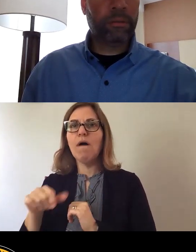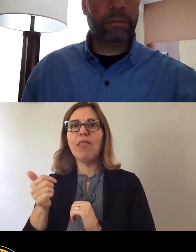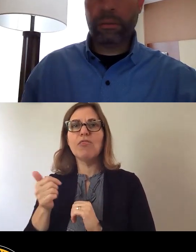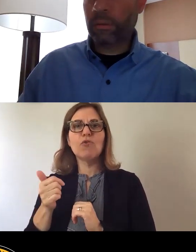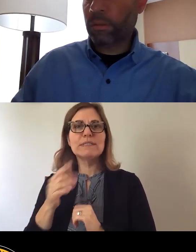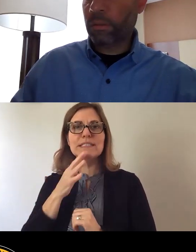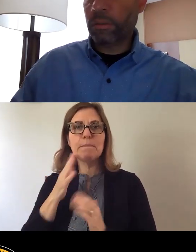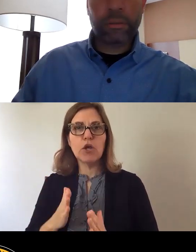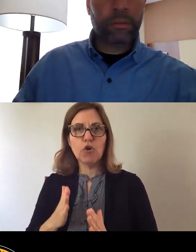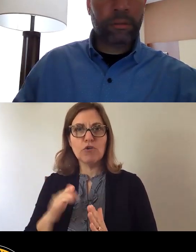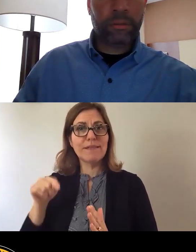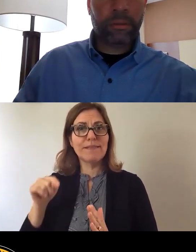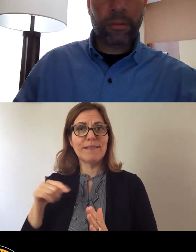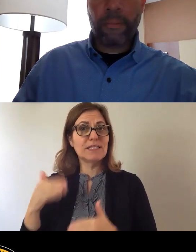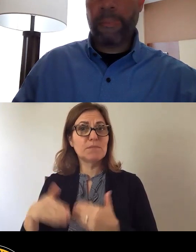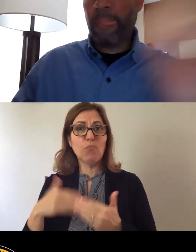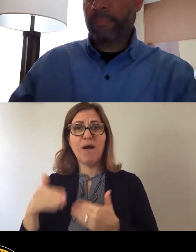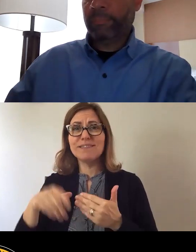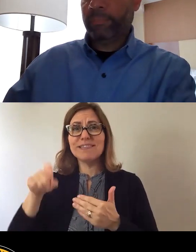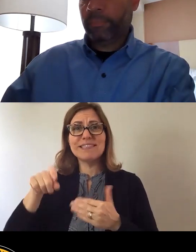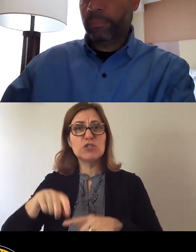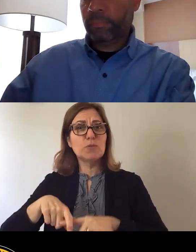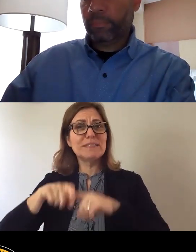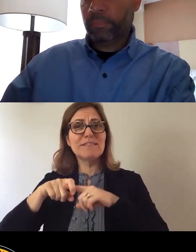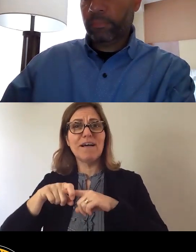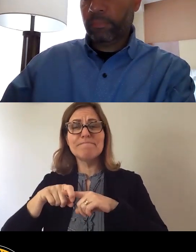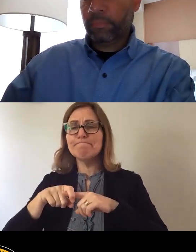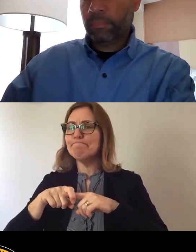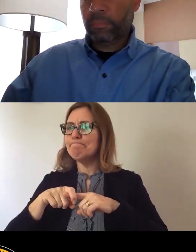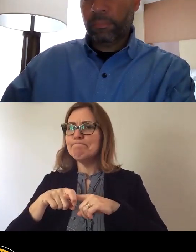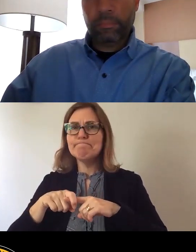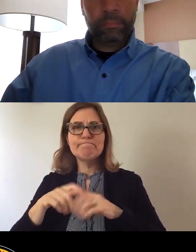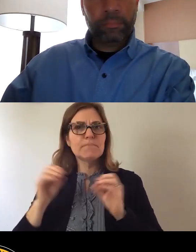should be stopped. No vote should be taken.